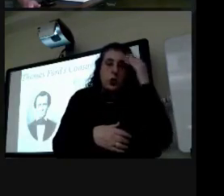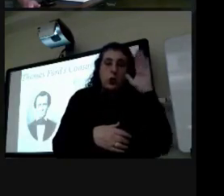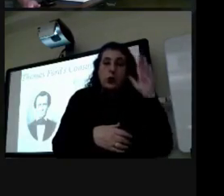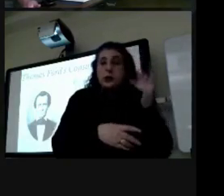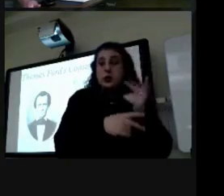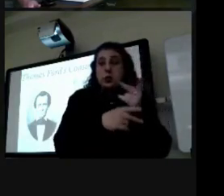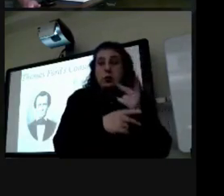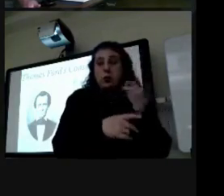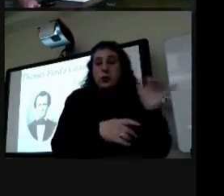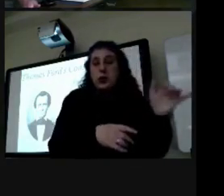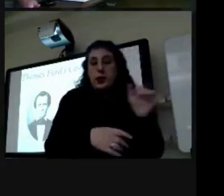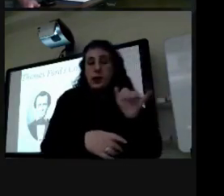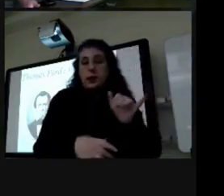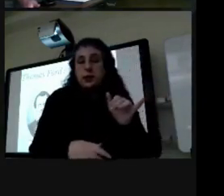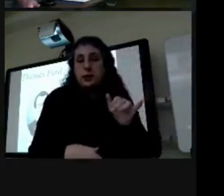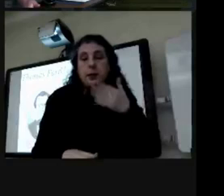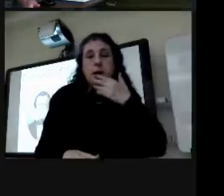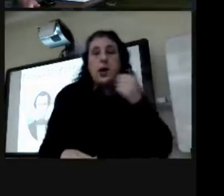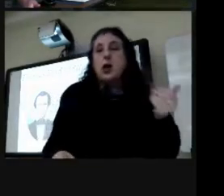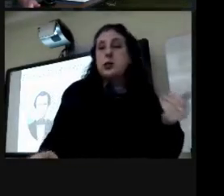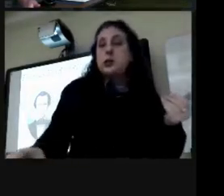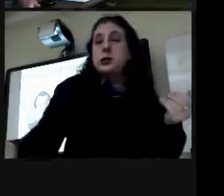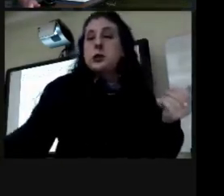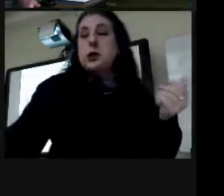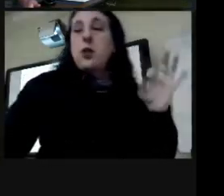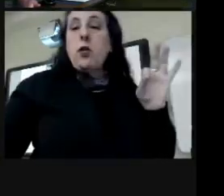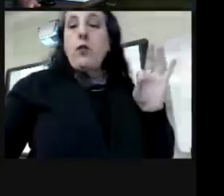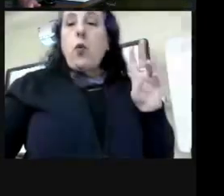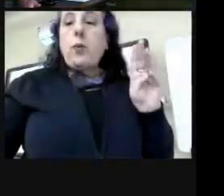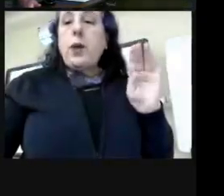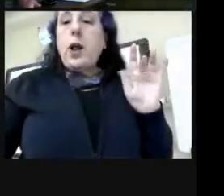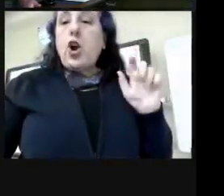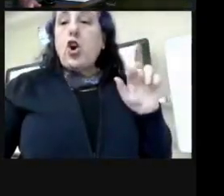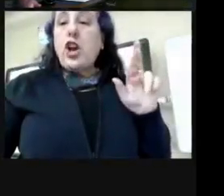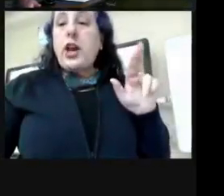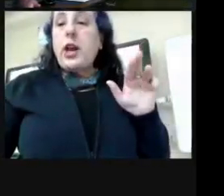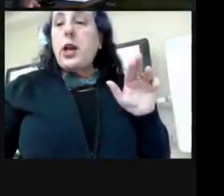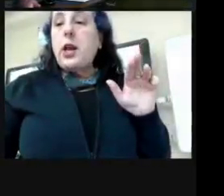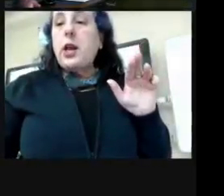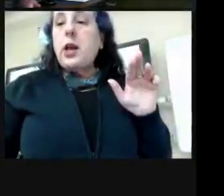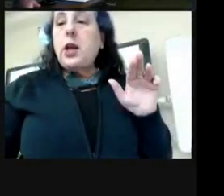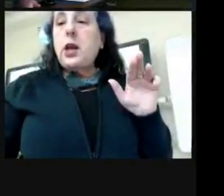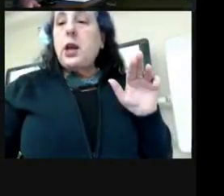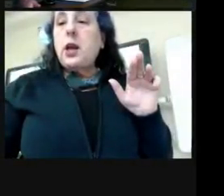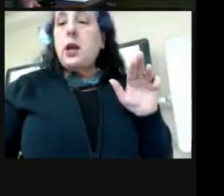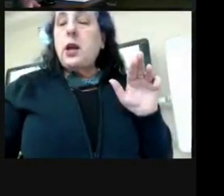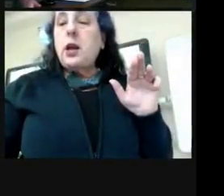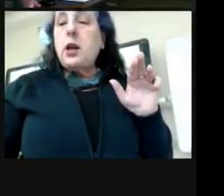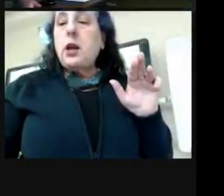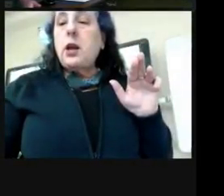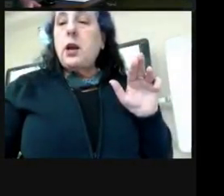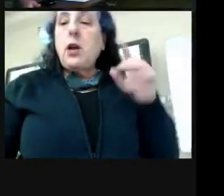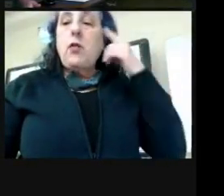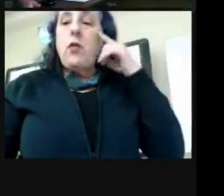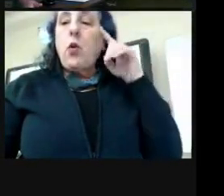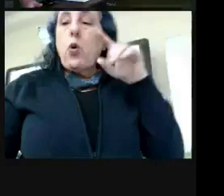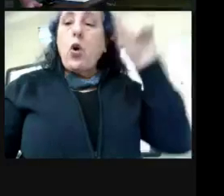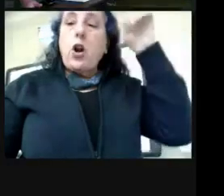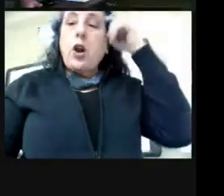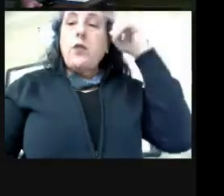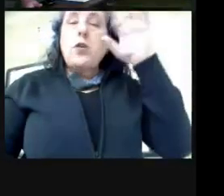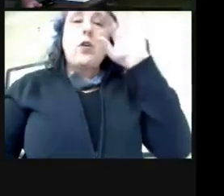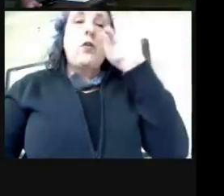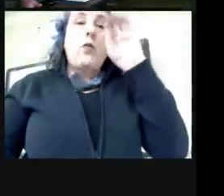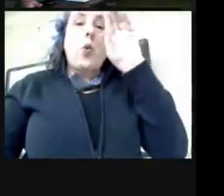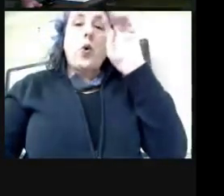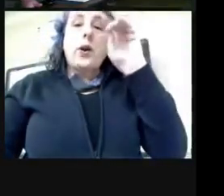this treatment was like because in the formularity there is a prescription for governor ford himself and